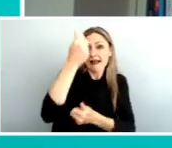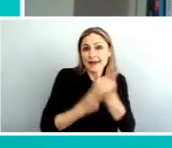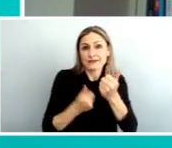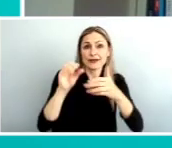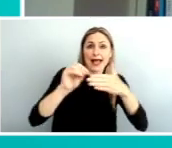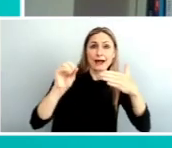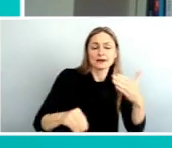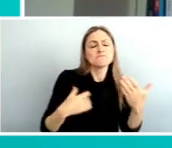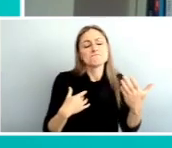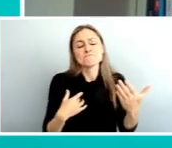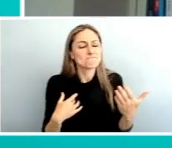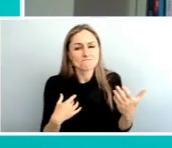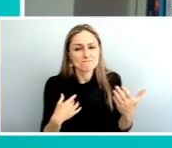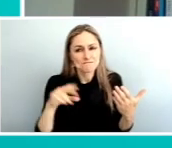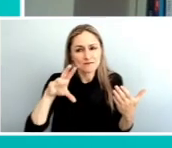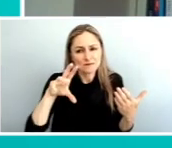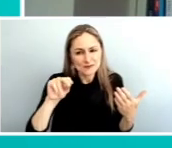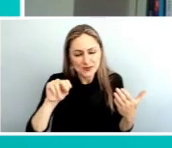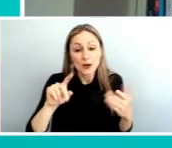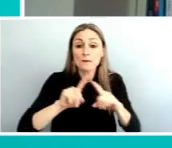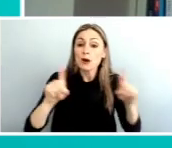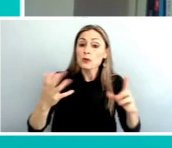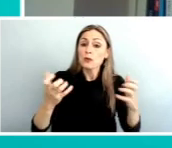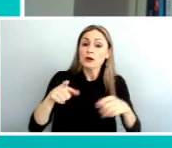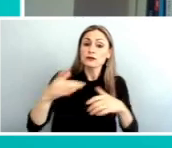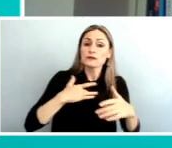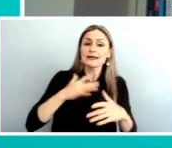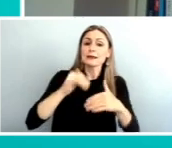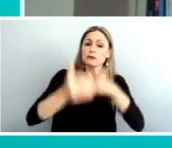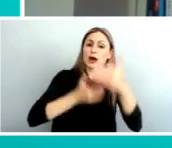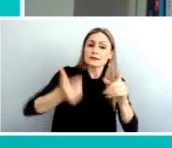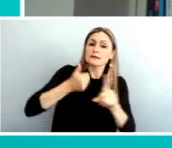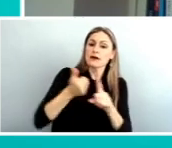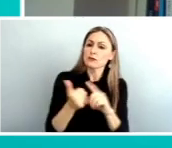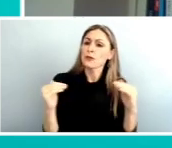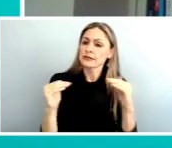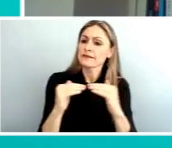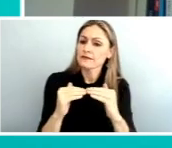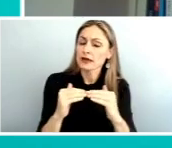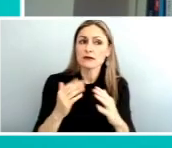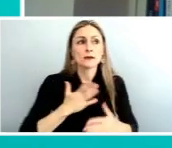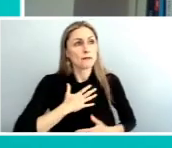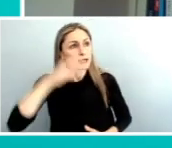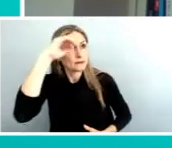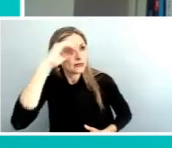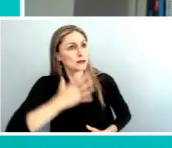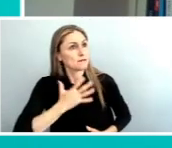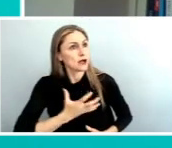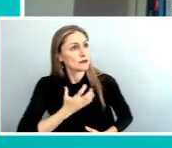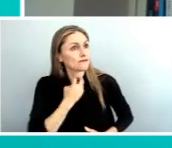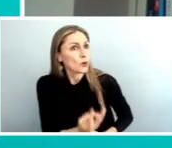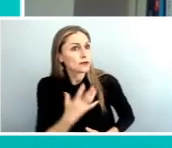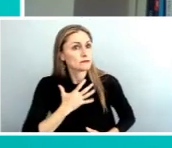we do want people to feel like the process was fair and that your voices are being heard. Those are the commitments we're